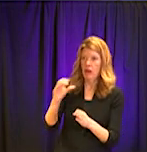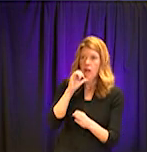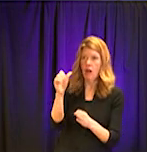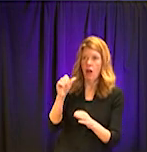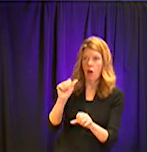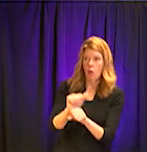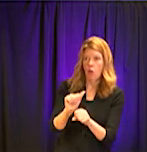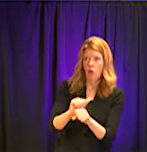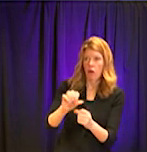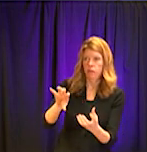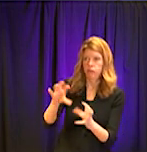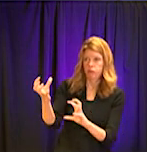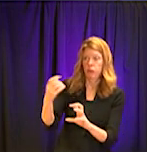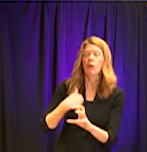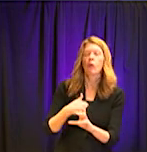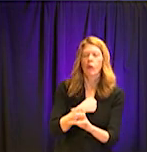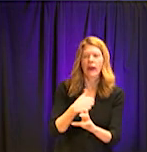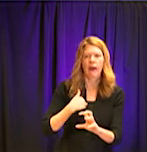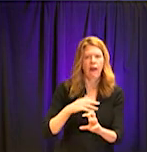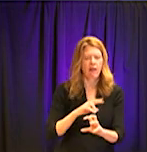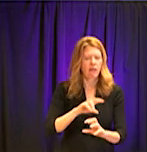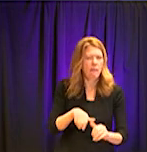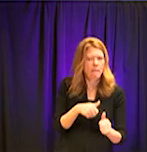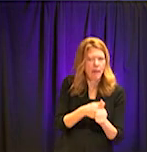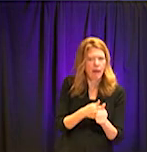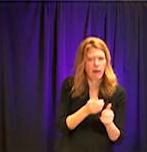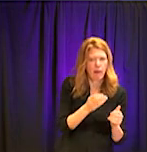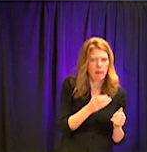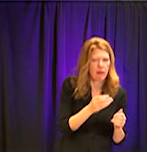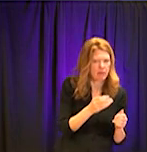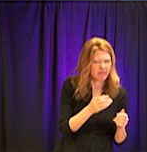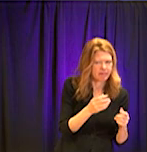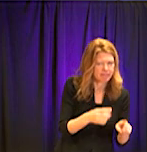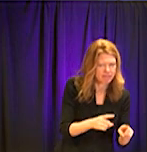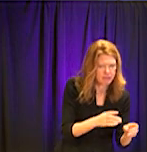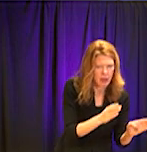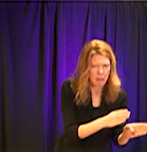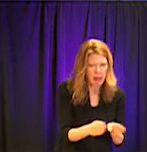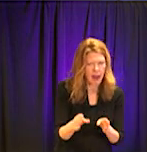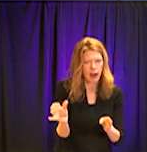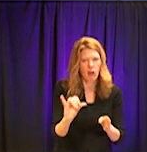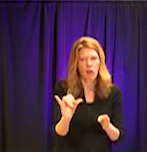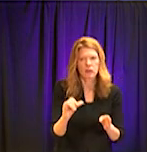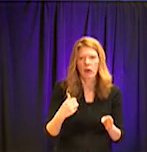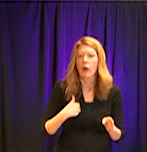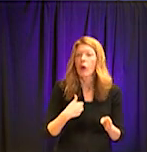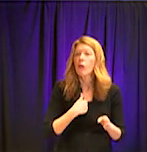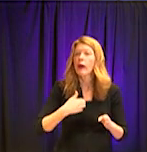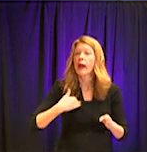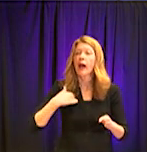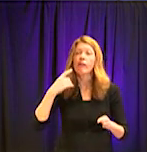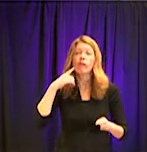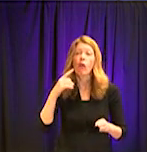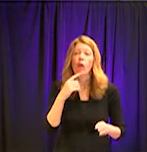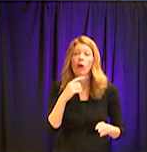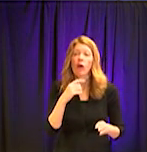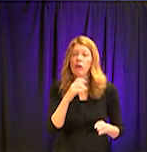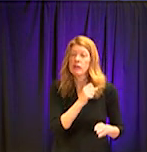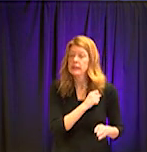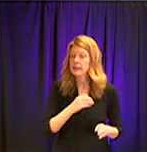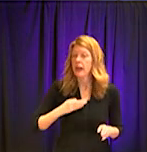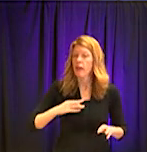are self-monitoring for this virus. We have thermal thermometers in place that, you know, that they can